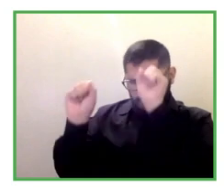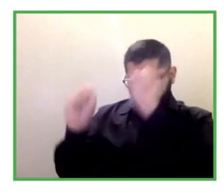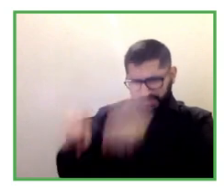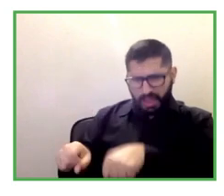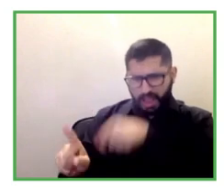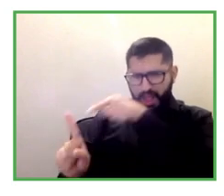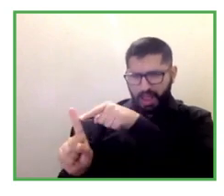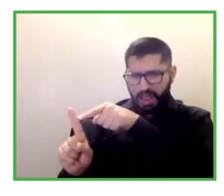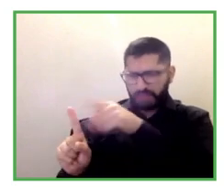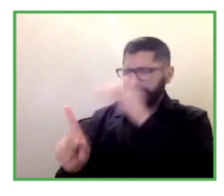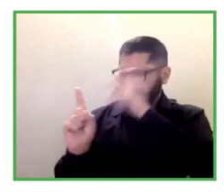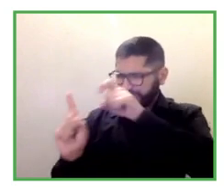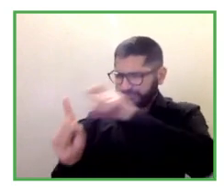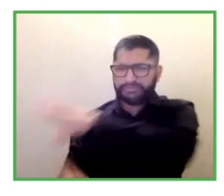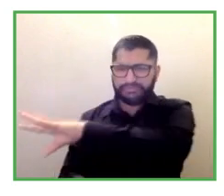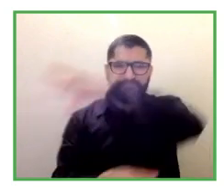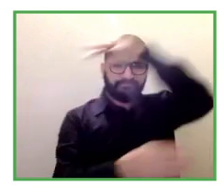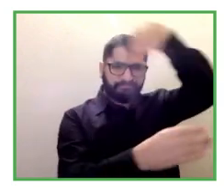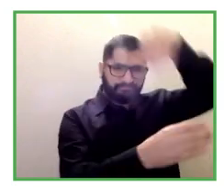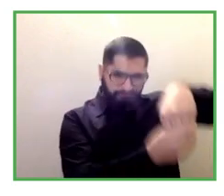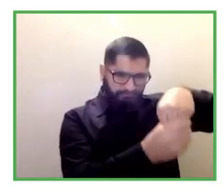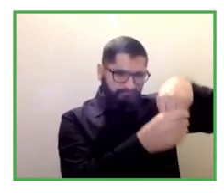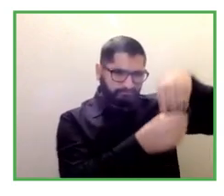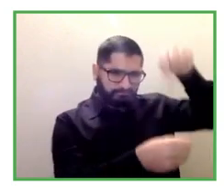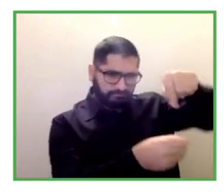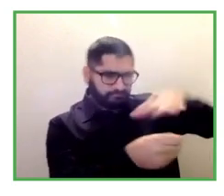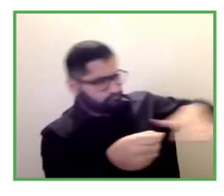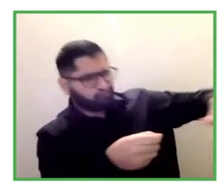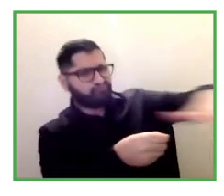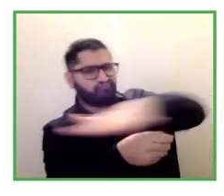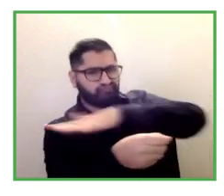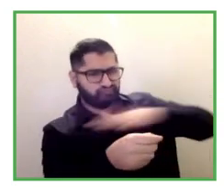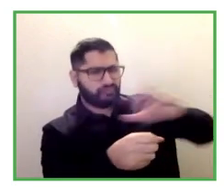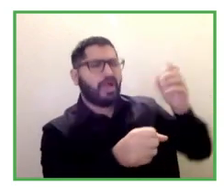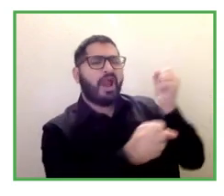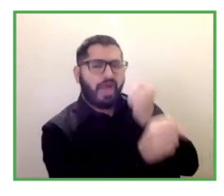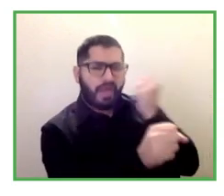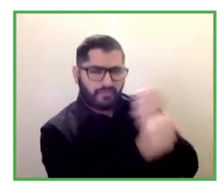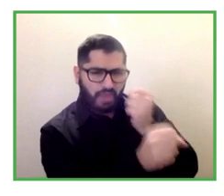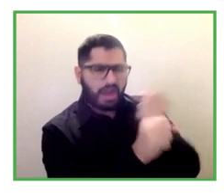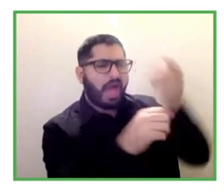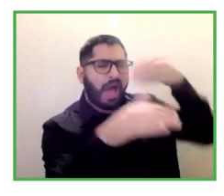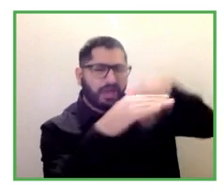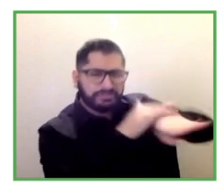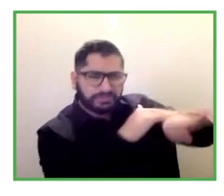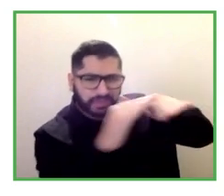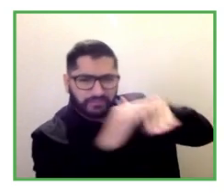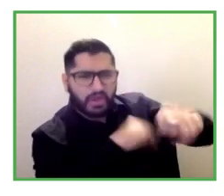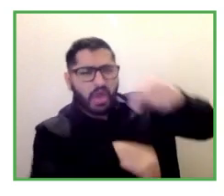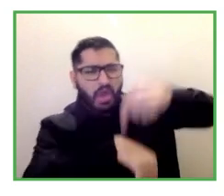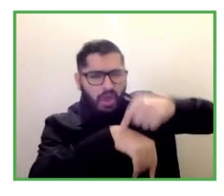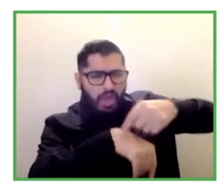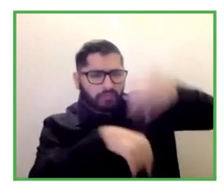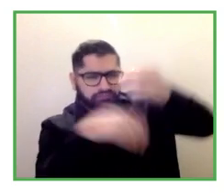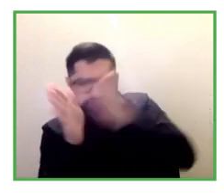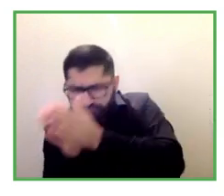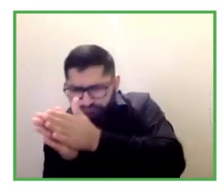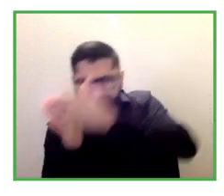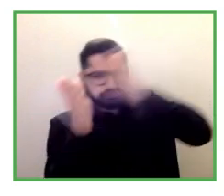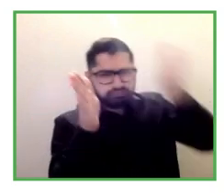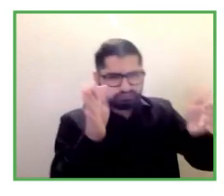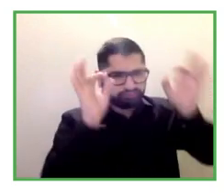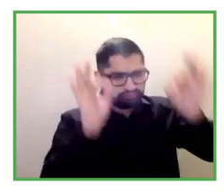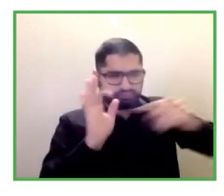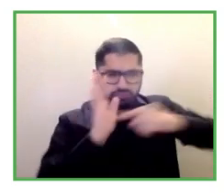are communicated or a change in the work workplace environment or a piece of equipment these practical things are the other um